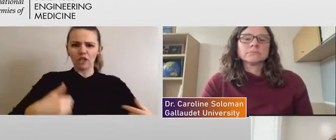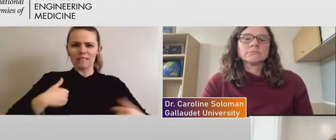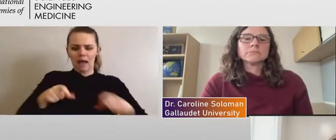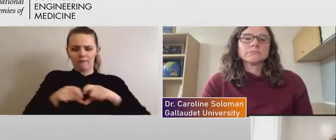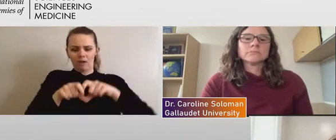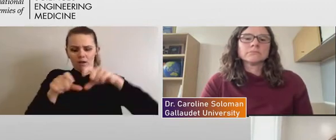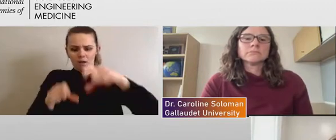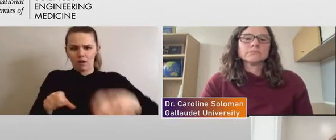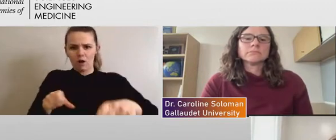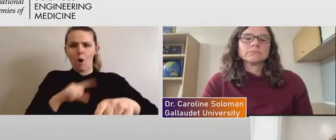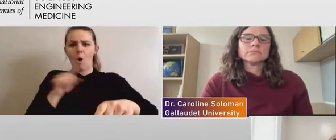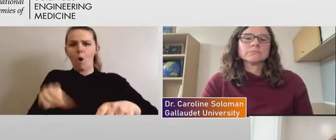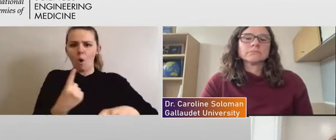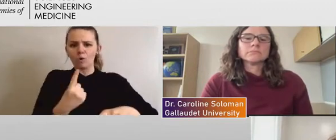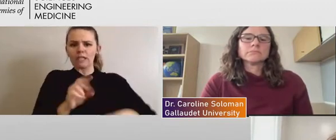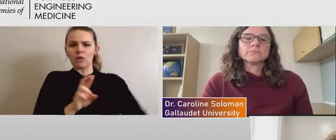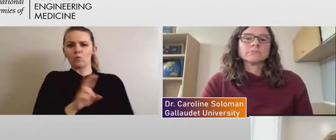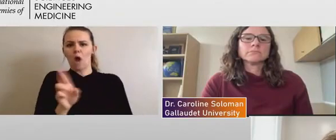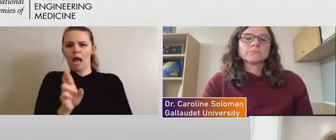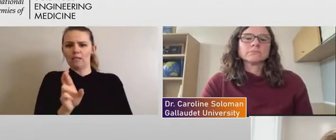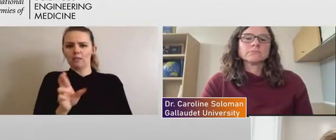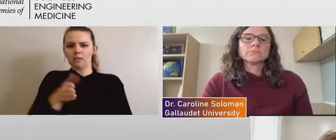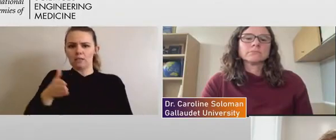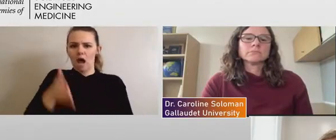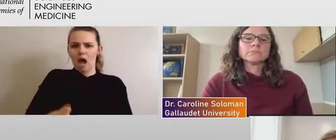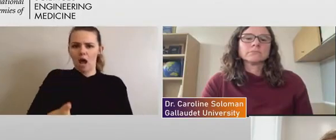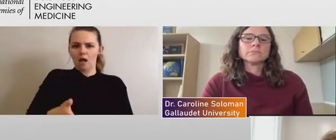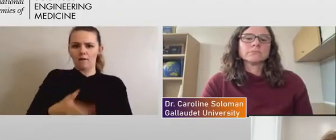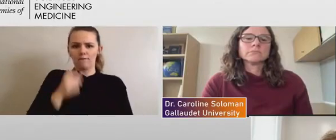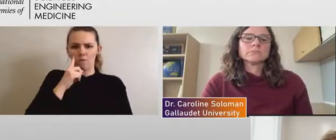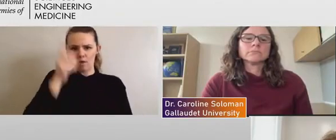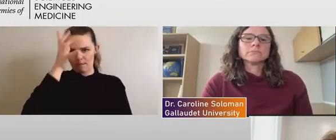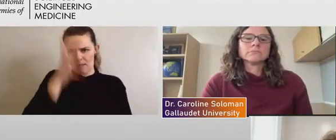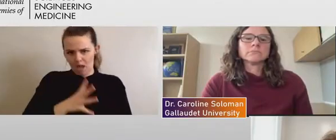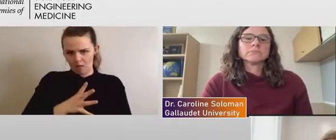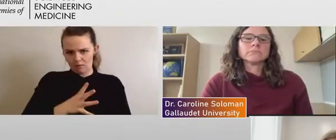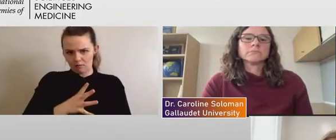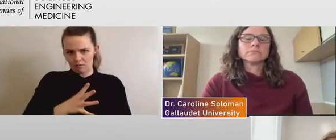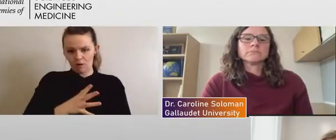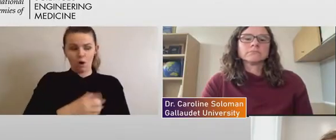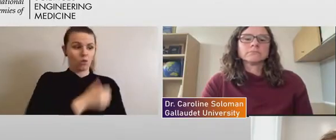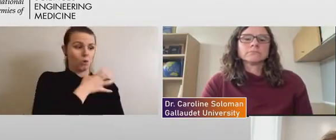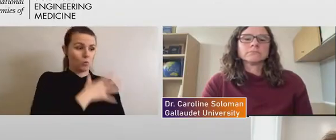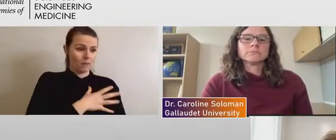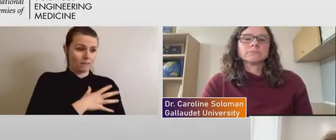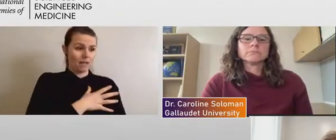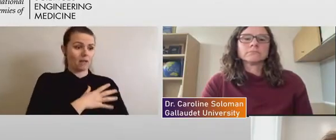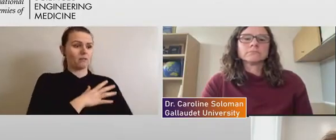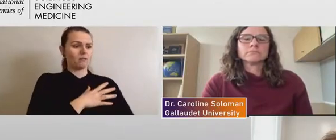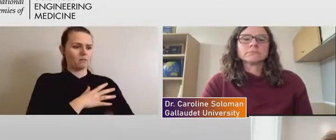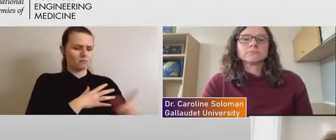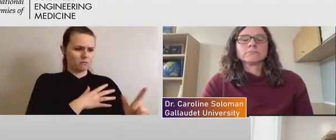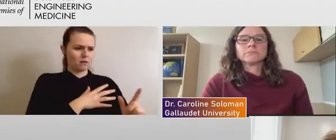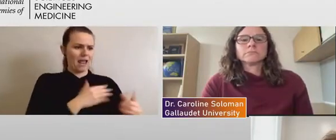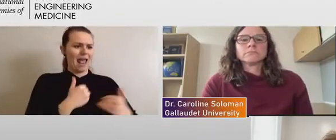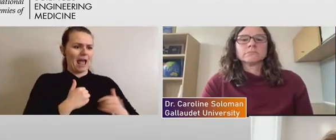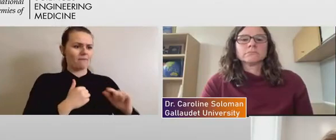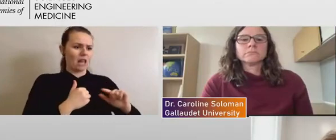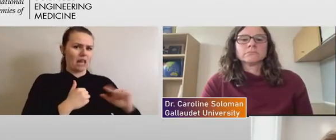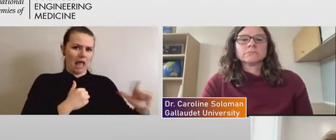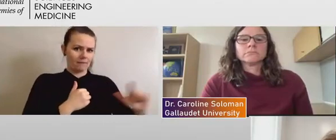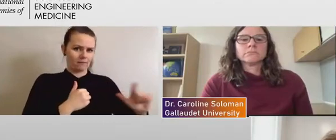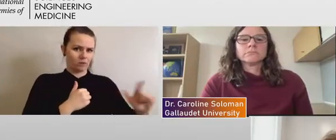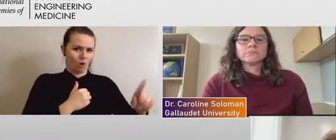you know, the grab bar was on the right side for the men's restrooms. And then the women's rooms were kind of the mirror of the image of that